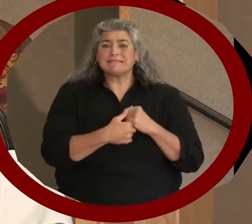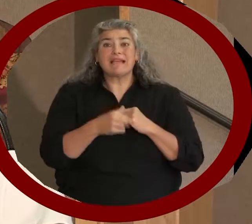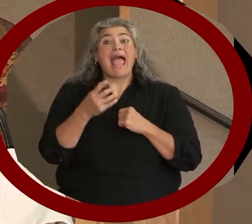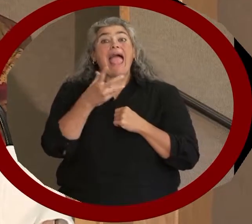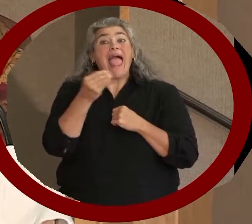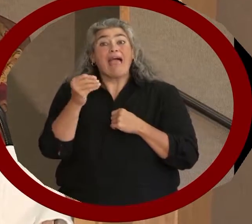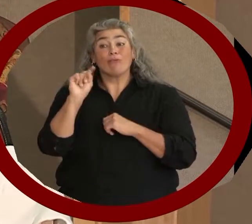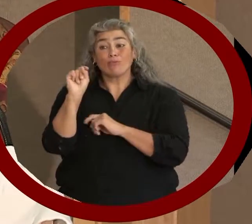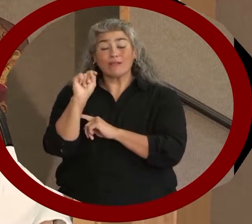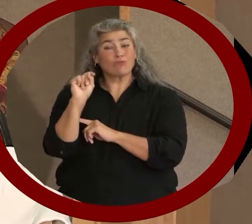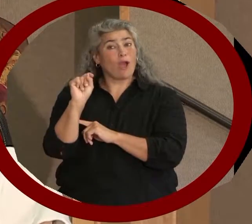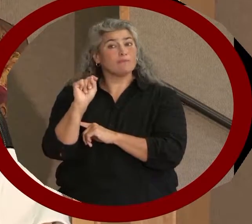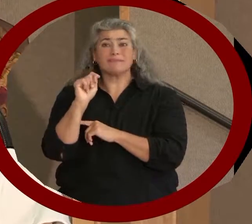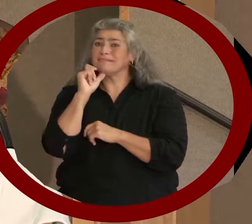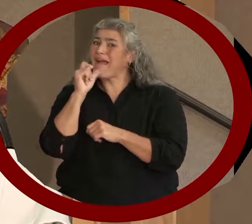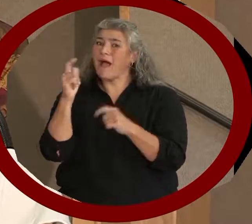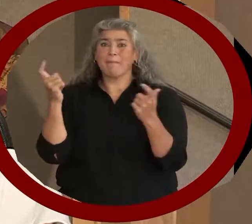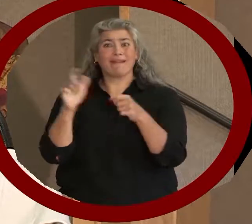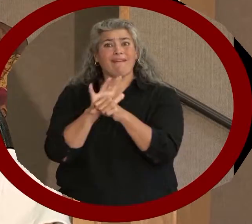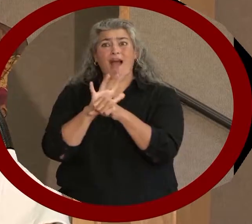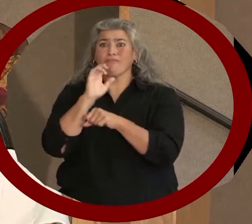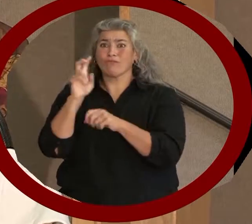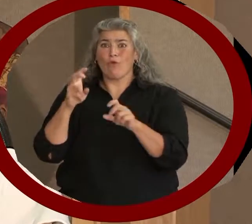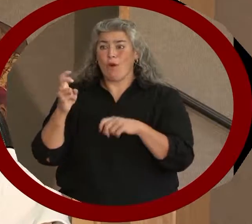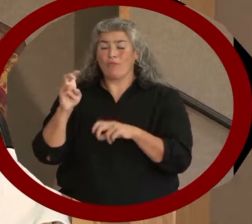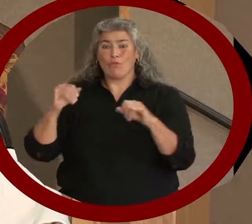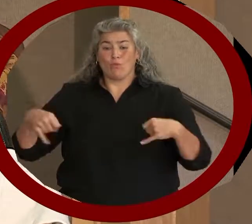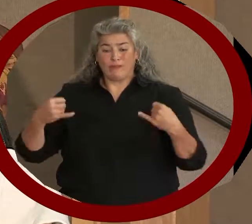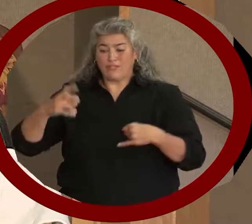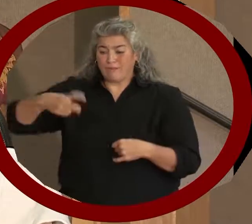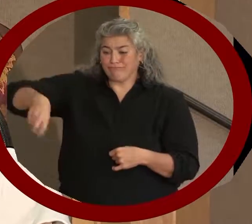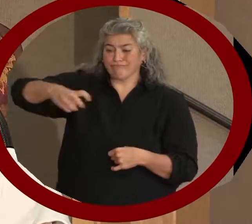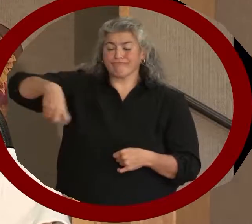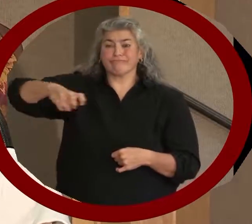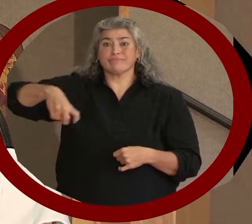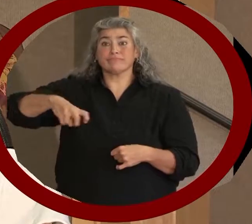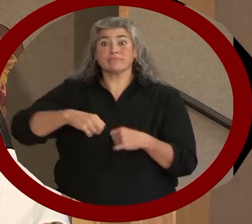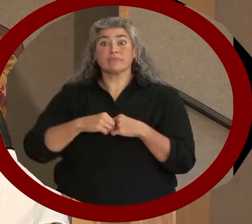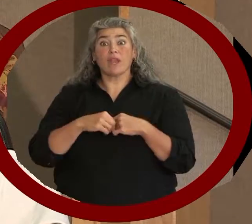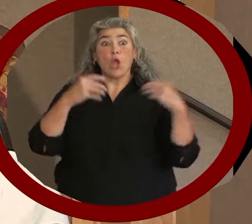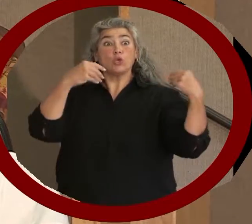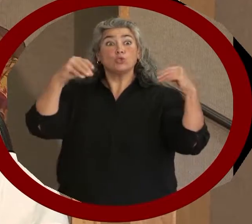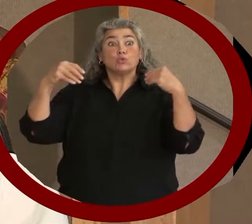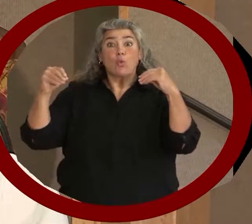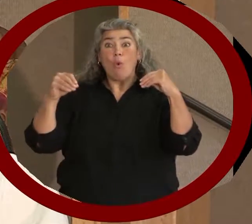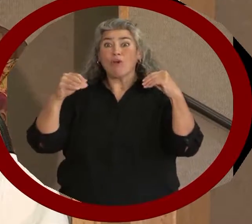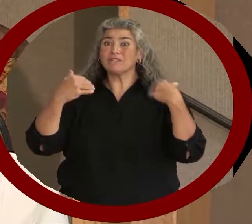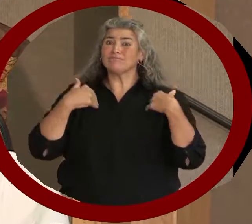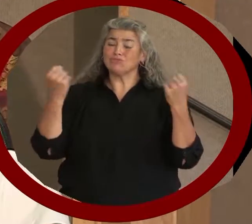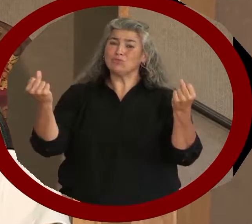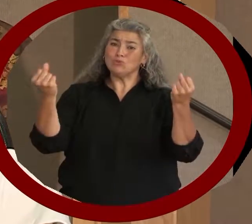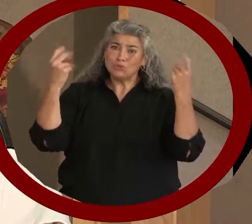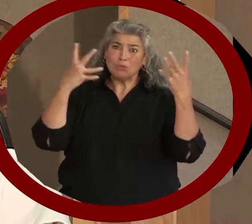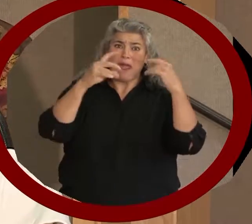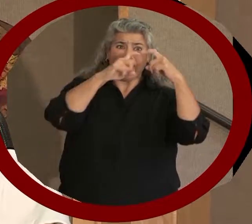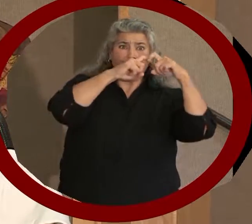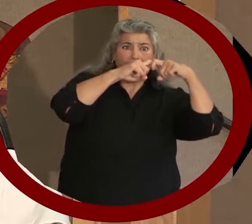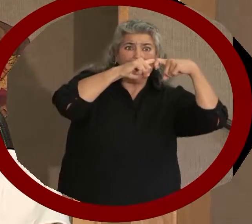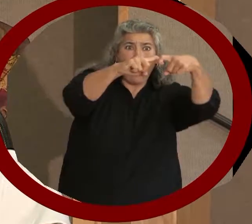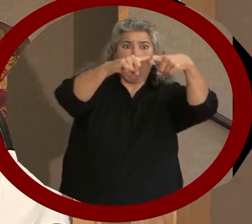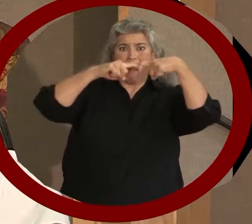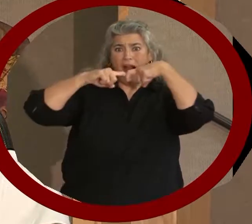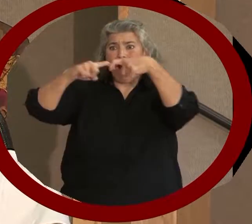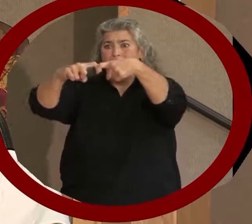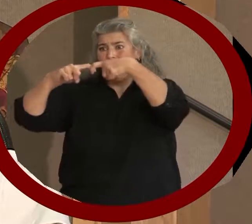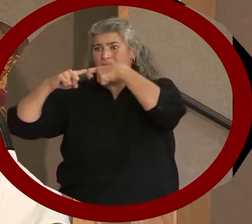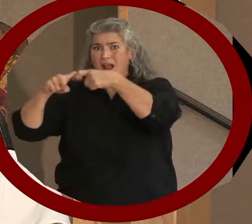wheelchair access. Retail stores and shops had aisles that were cluttered with merchandise or they were too narrow.